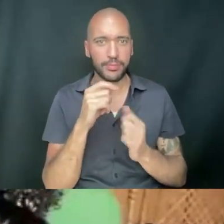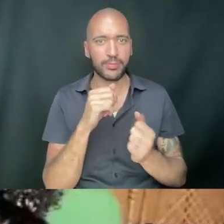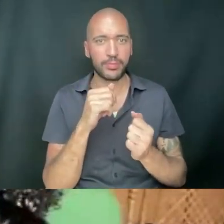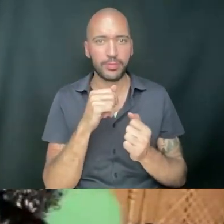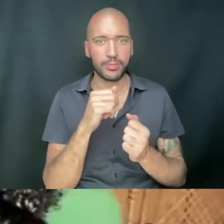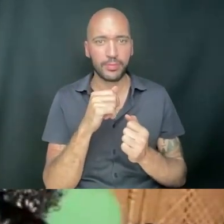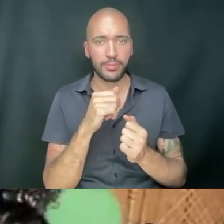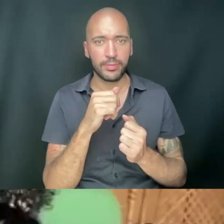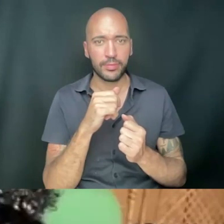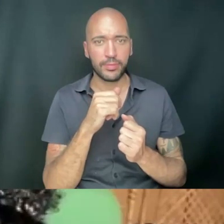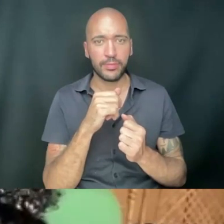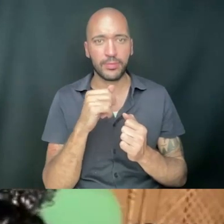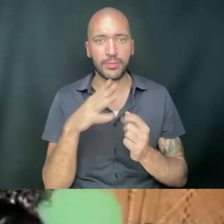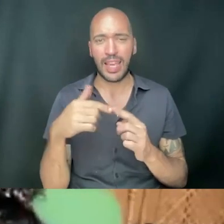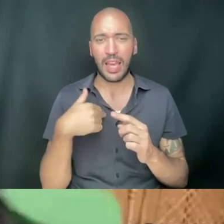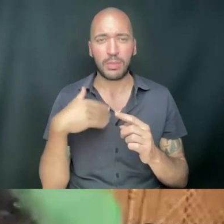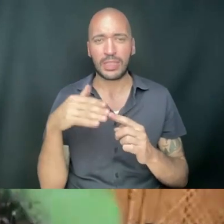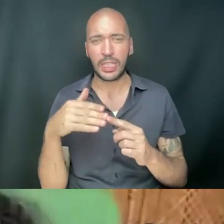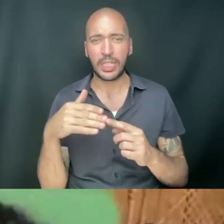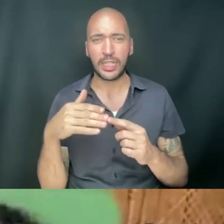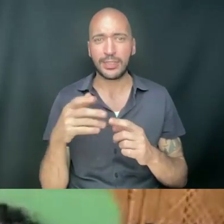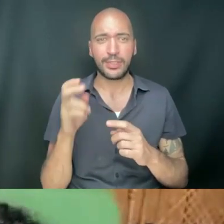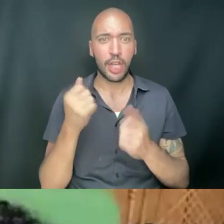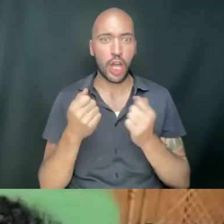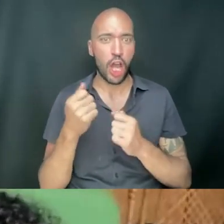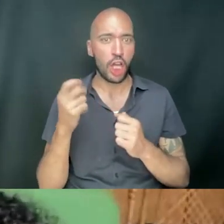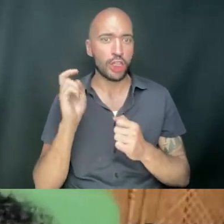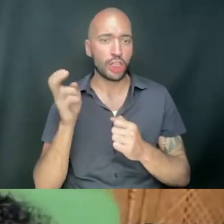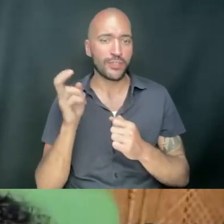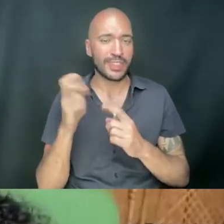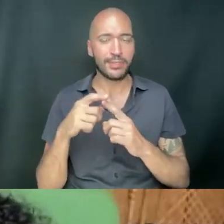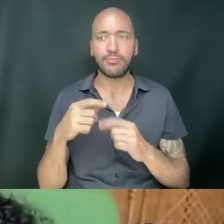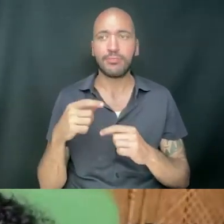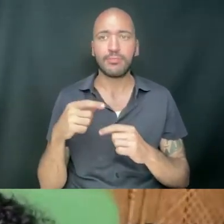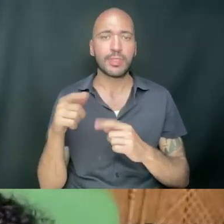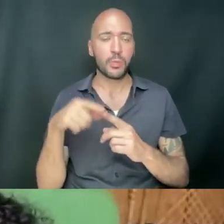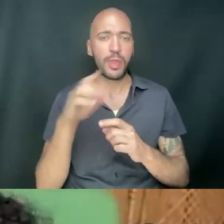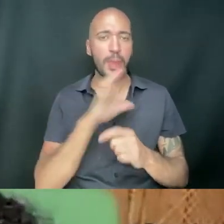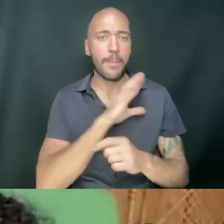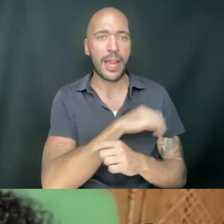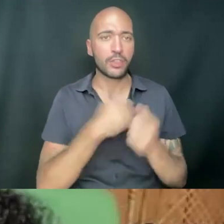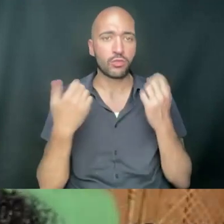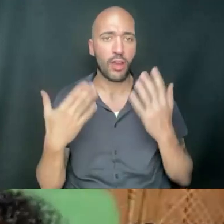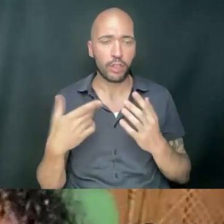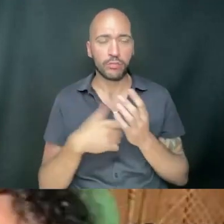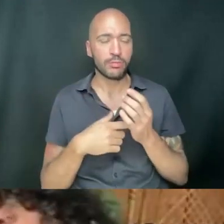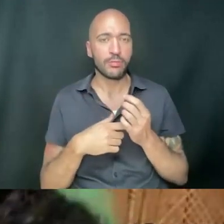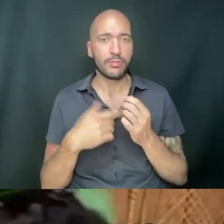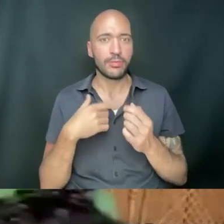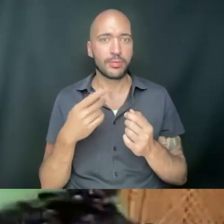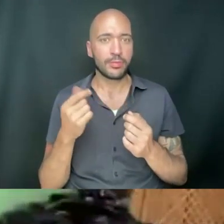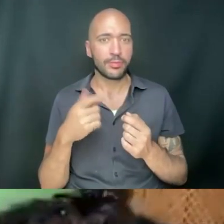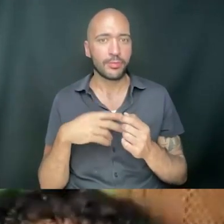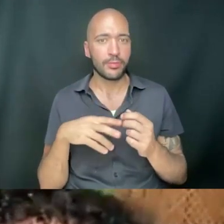a car service, and it was a Palestinian driver. And it was, like, I immediately was, like,